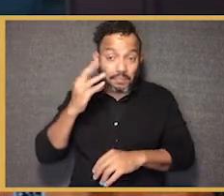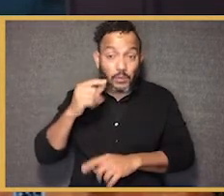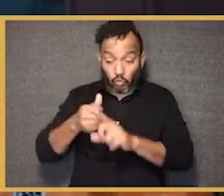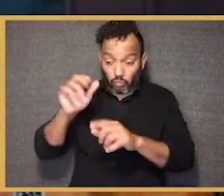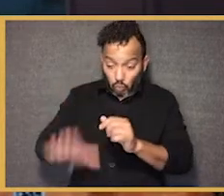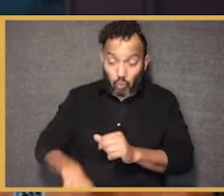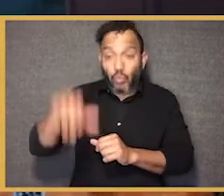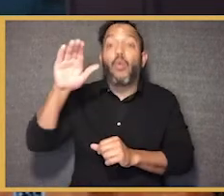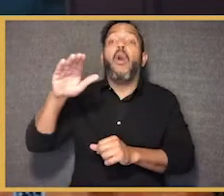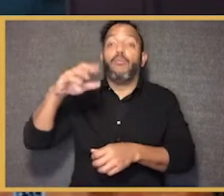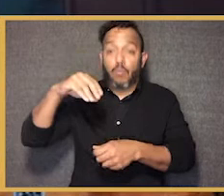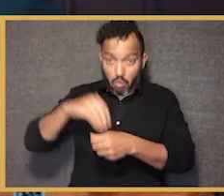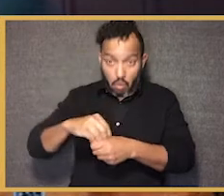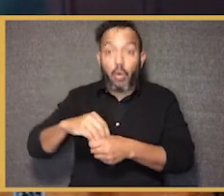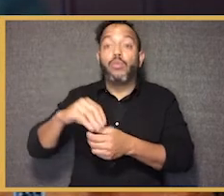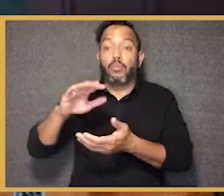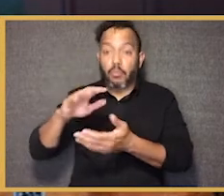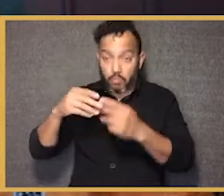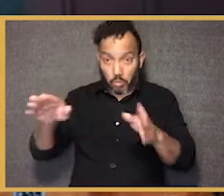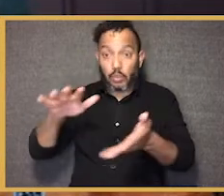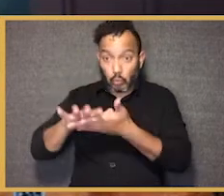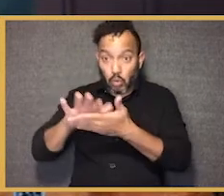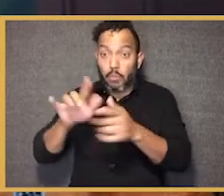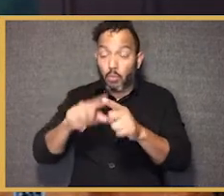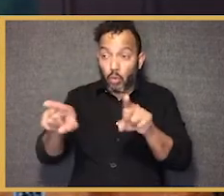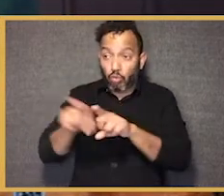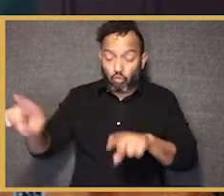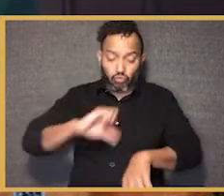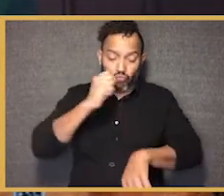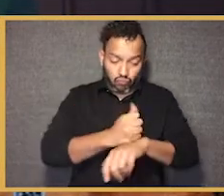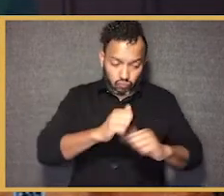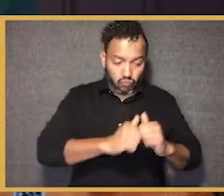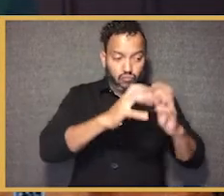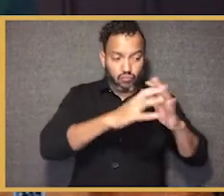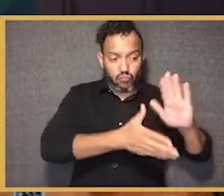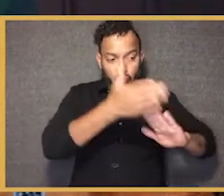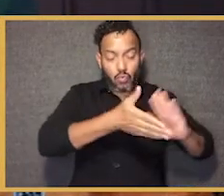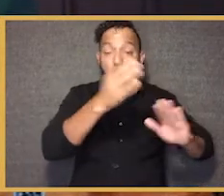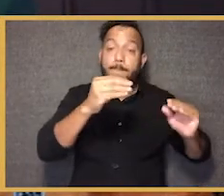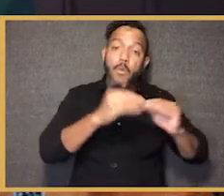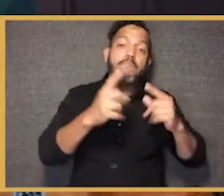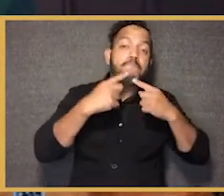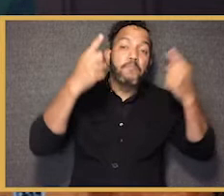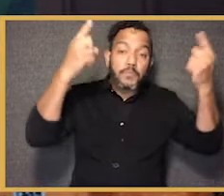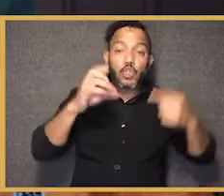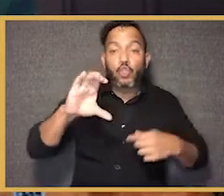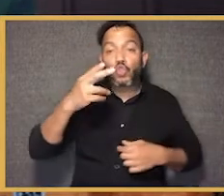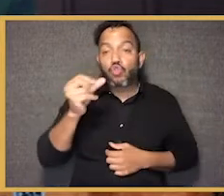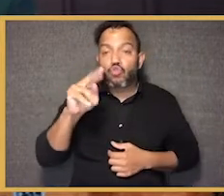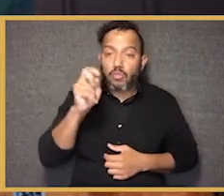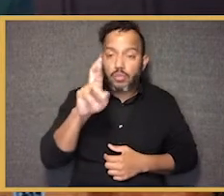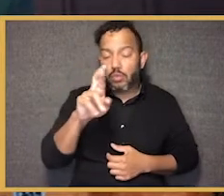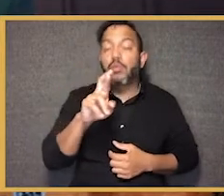having played a lead role in launching one of the school's most successful charter school organizations and then serving as a state and national